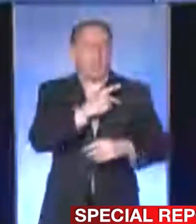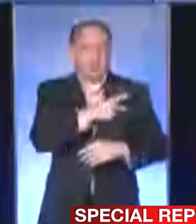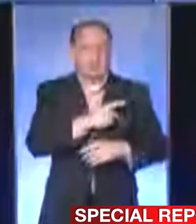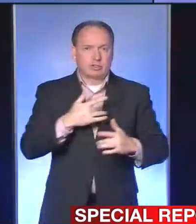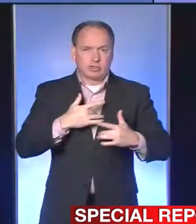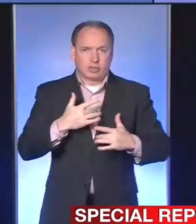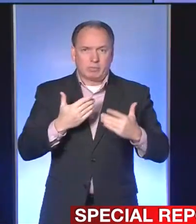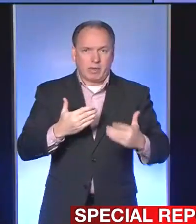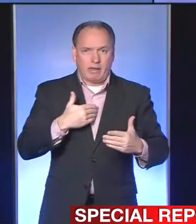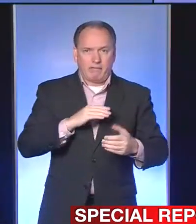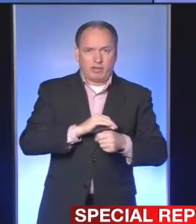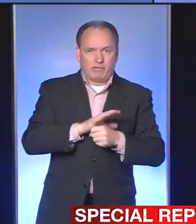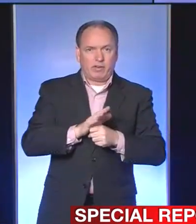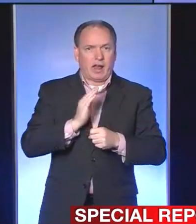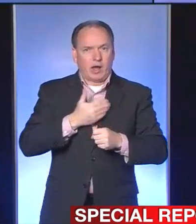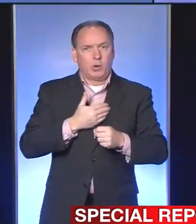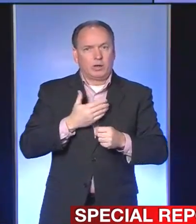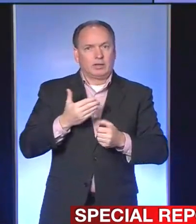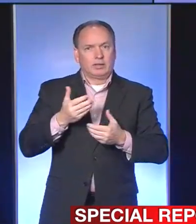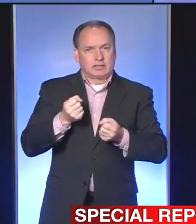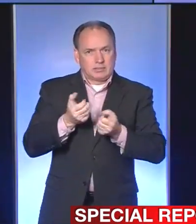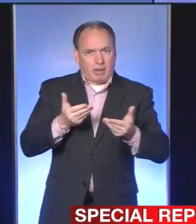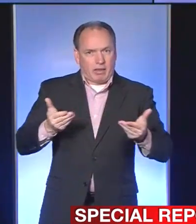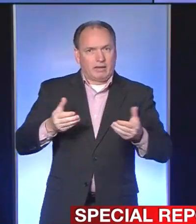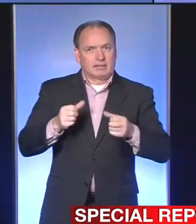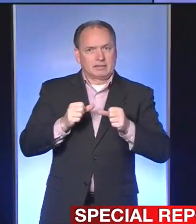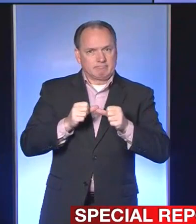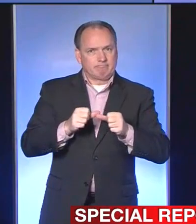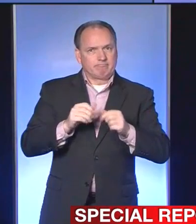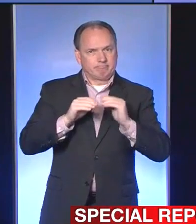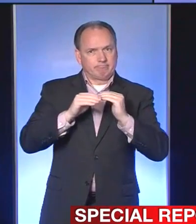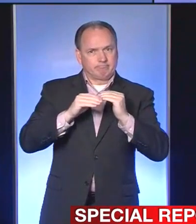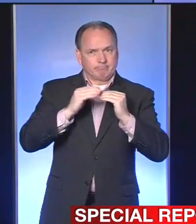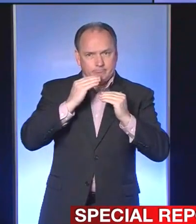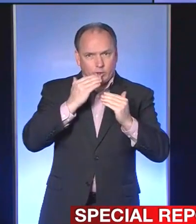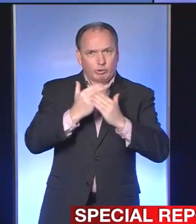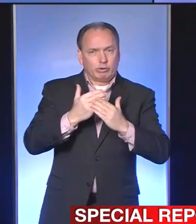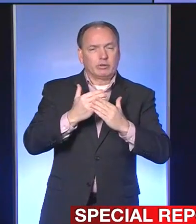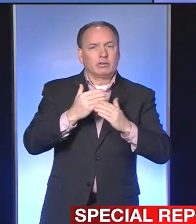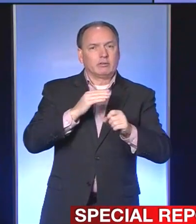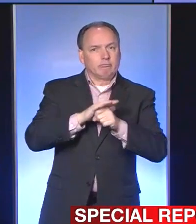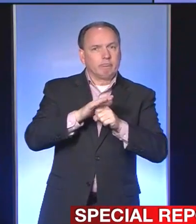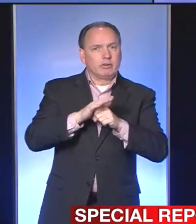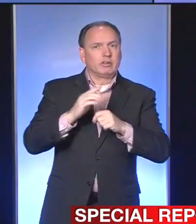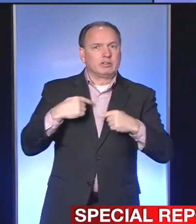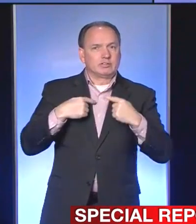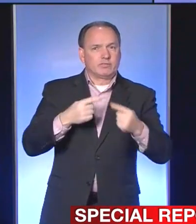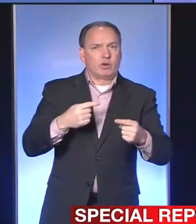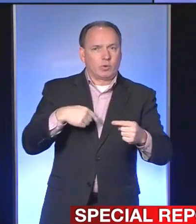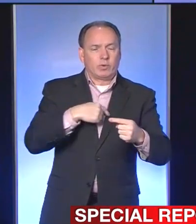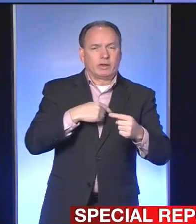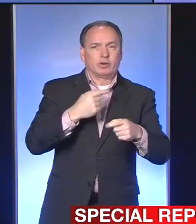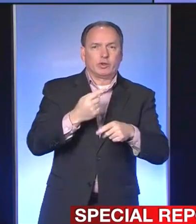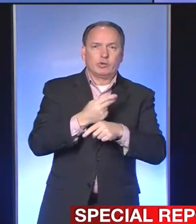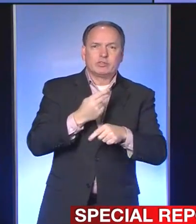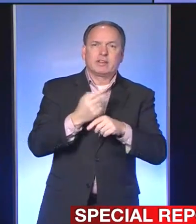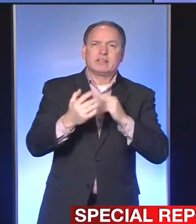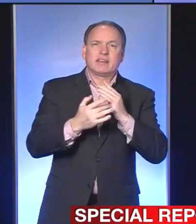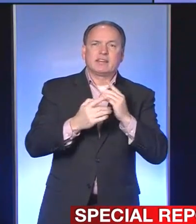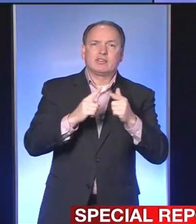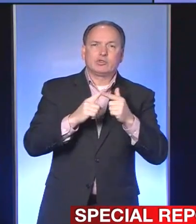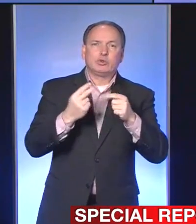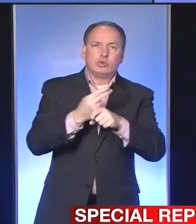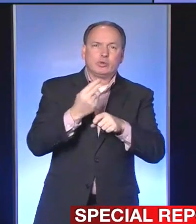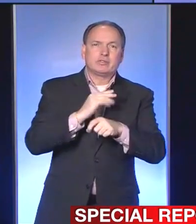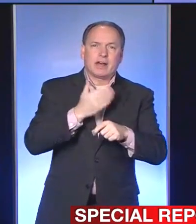Our supply chain does remain sustainable. Currently, using a peroxide sterilization technique to extend the life of much of our